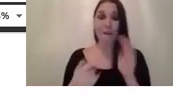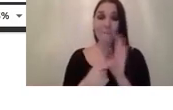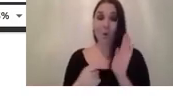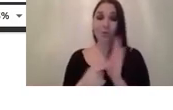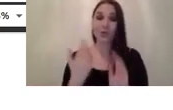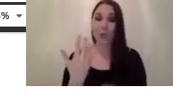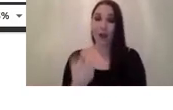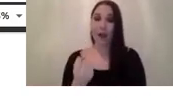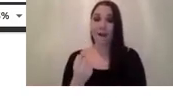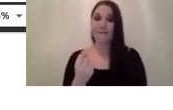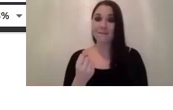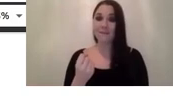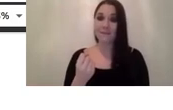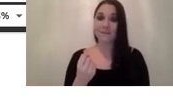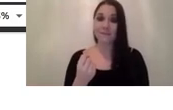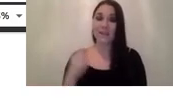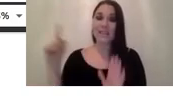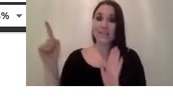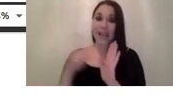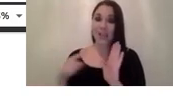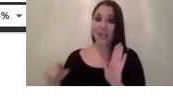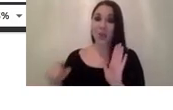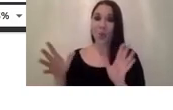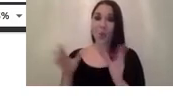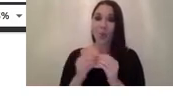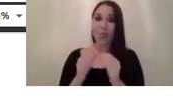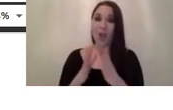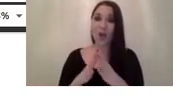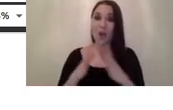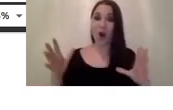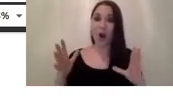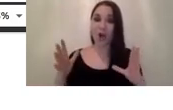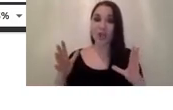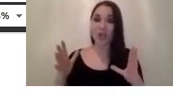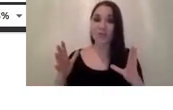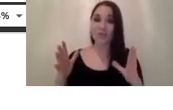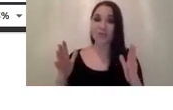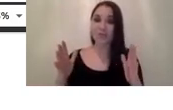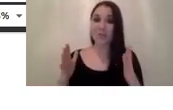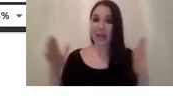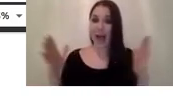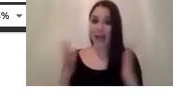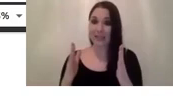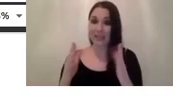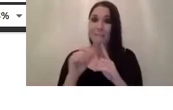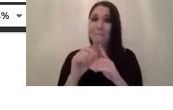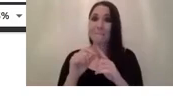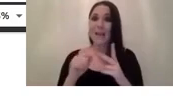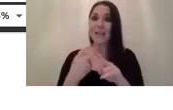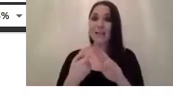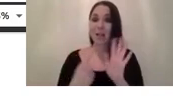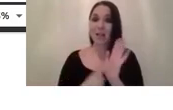um a sensor with a large size and large pixel size um